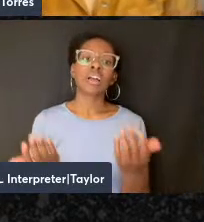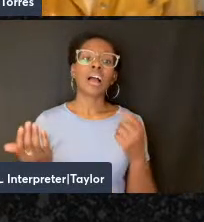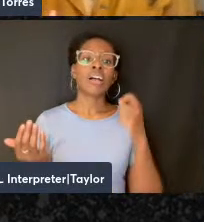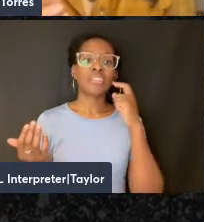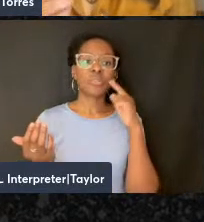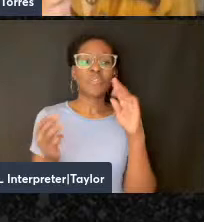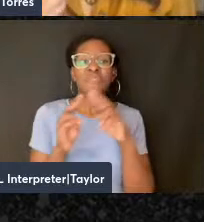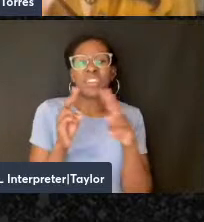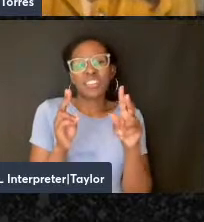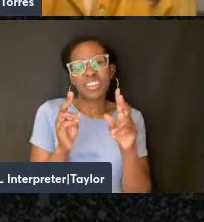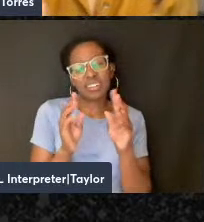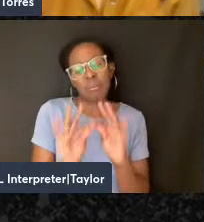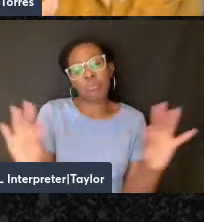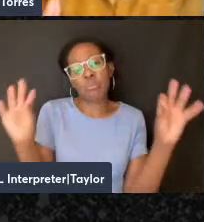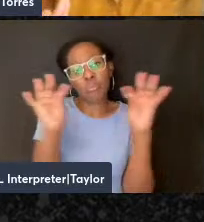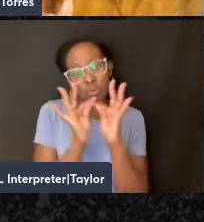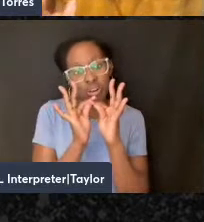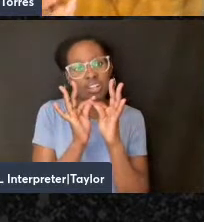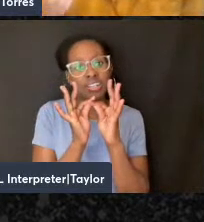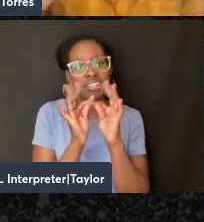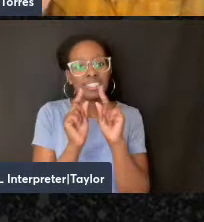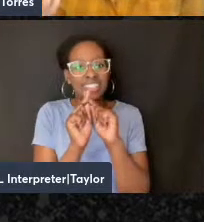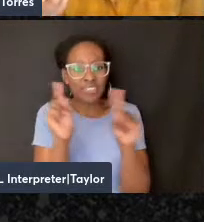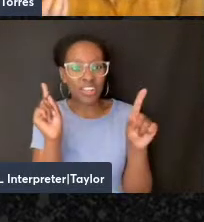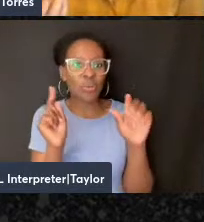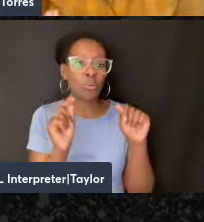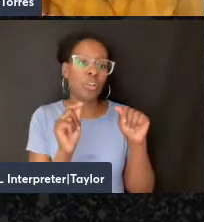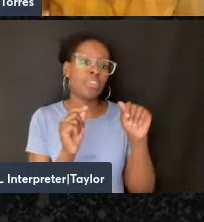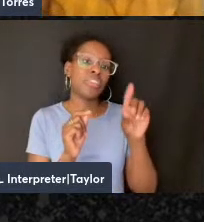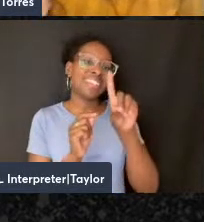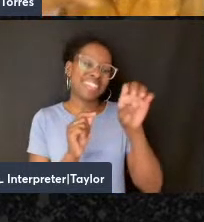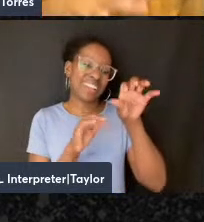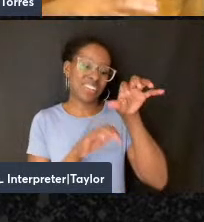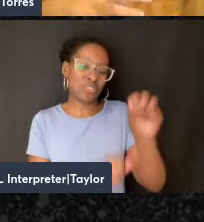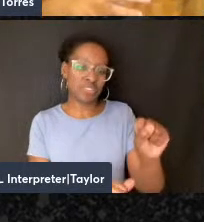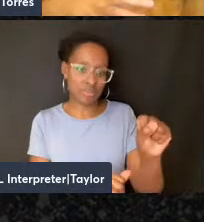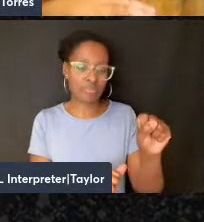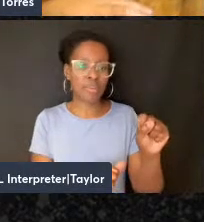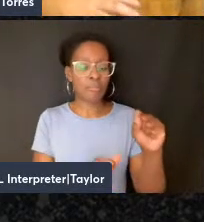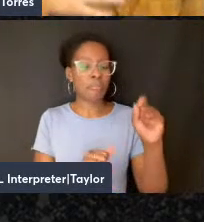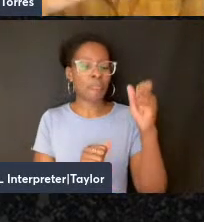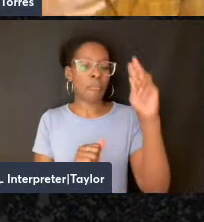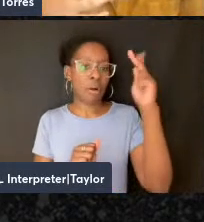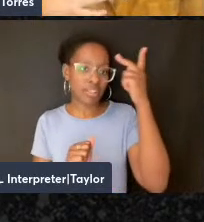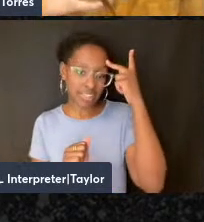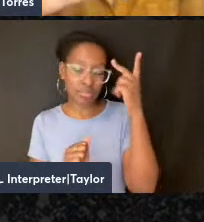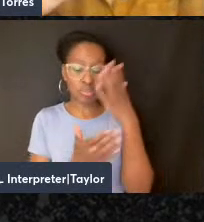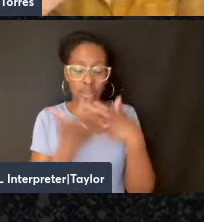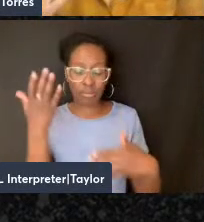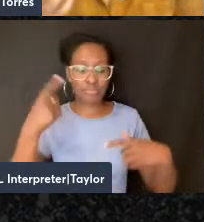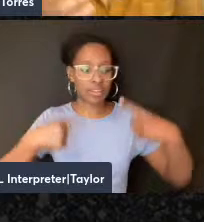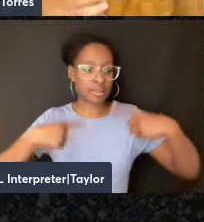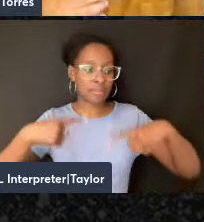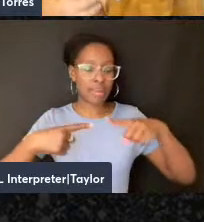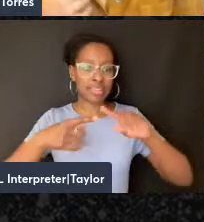resonances with decolonial language politics in this moment with some of the debates around